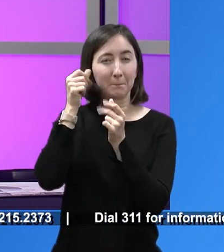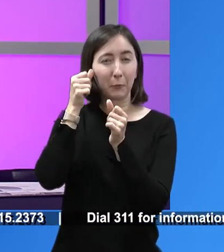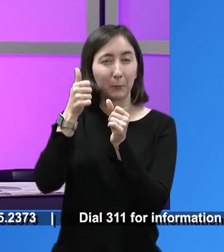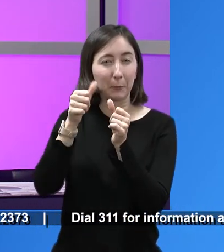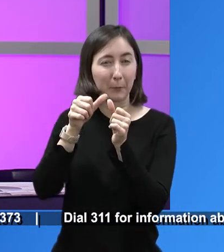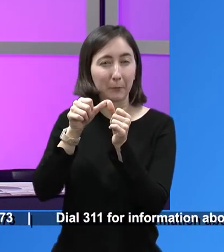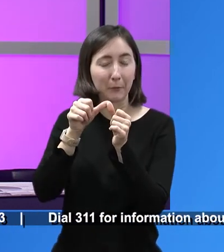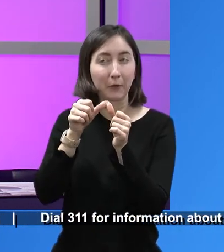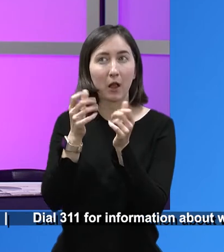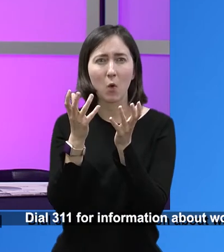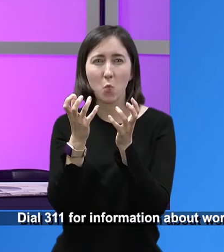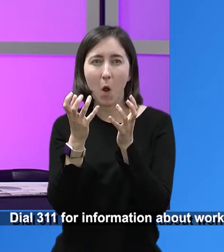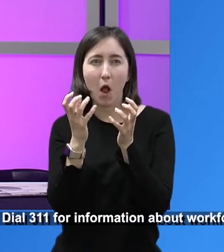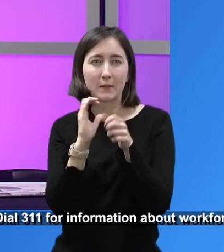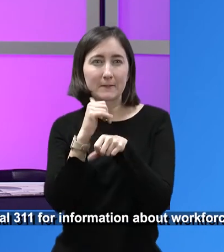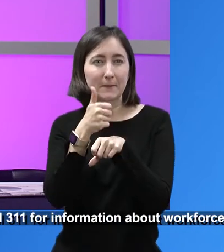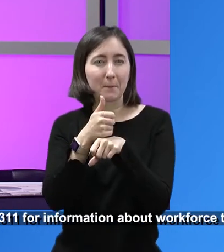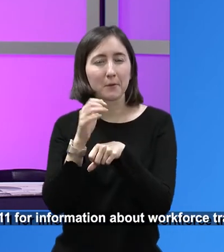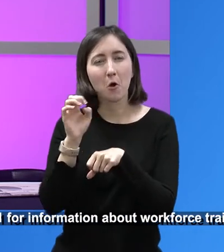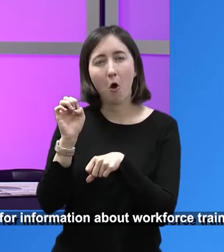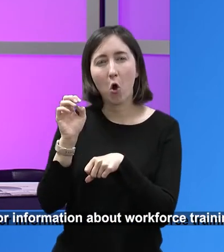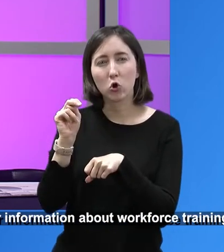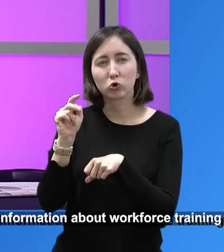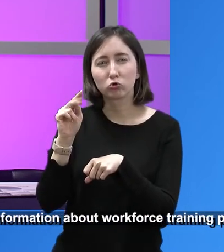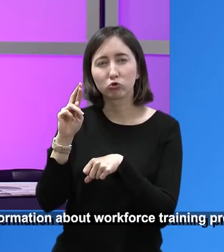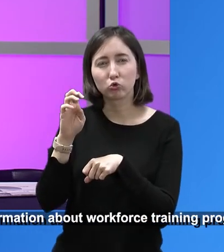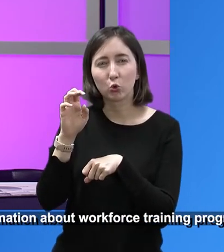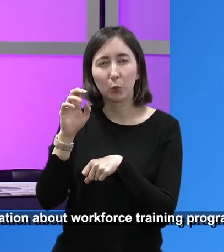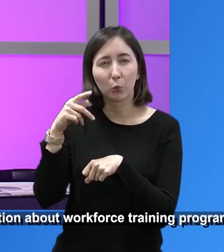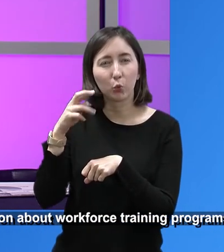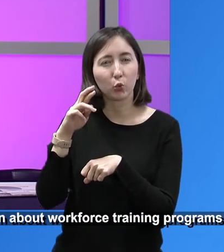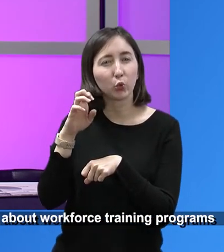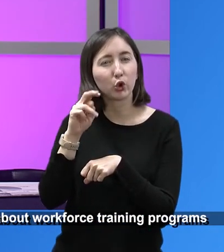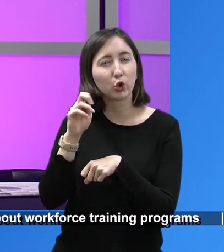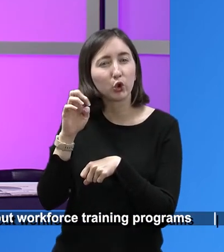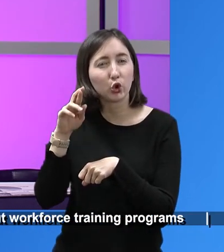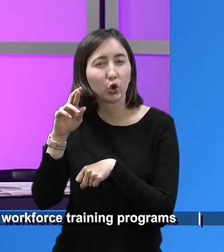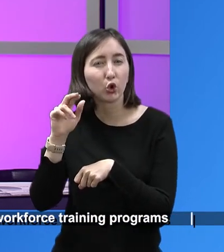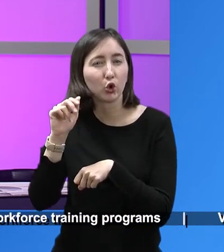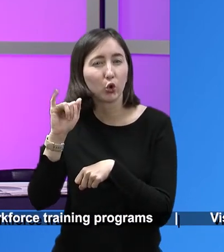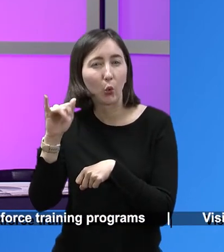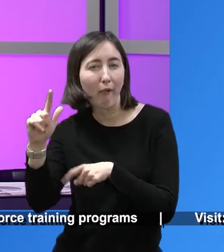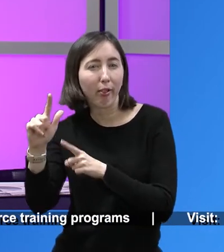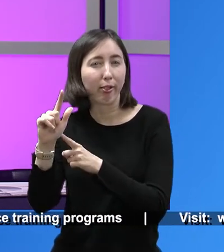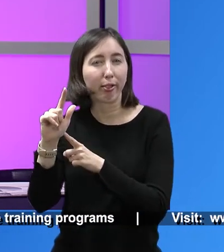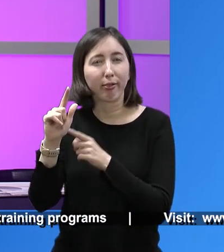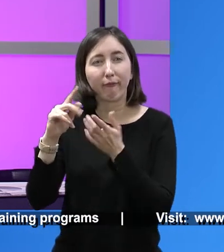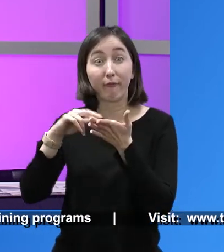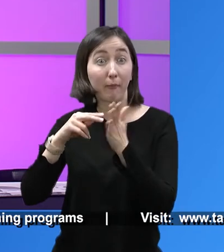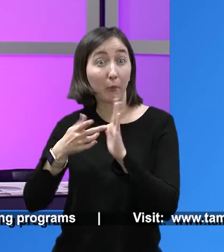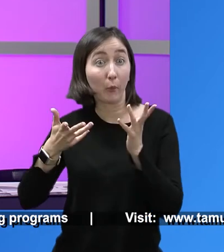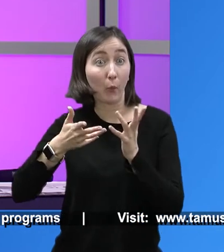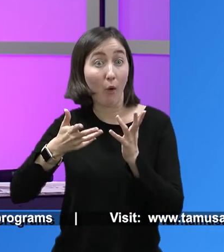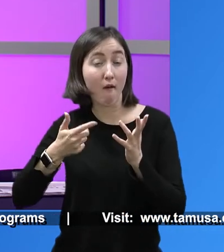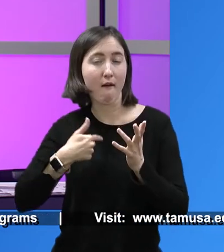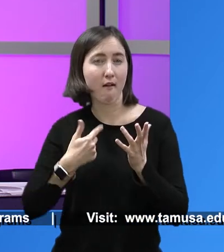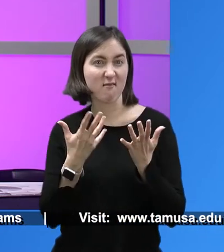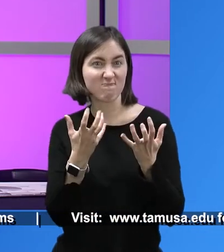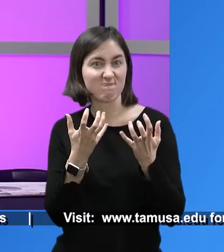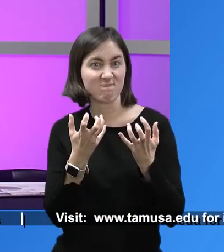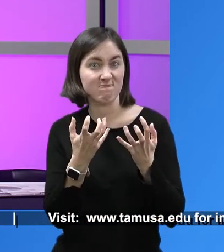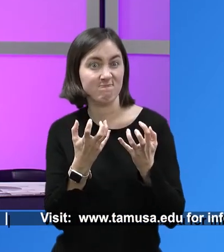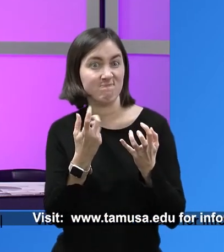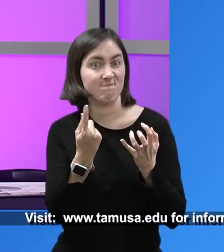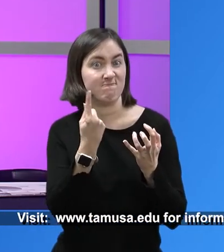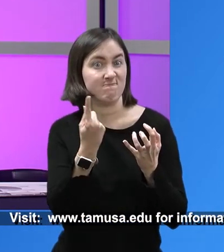was that I wanted something. And so therefore I made it happen. And what I wanted was my bicycle.